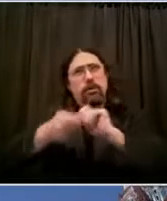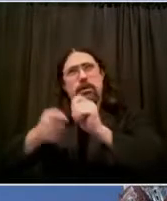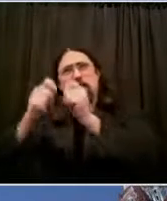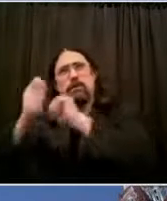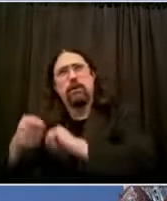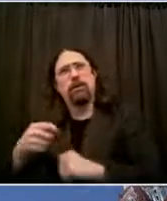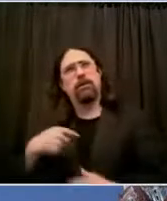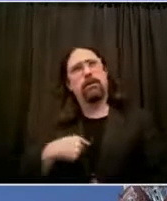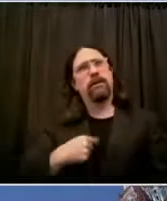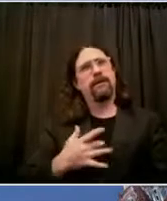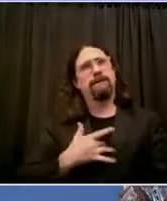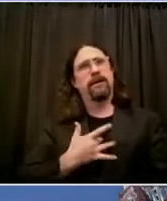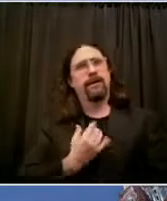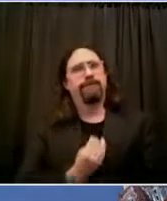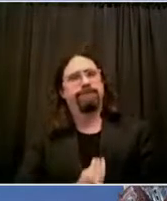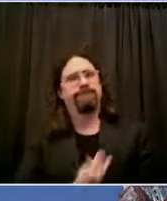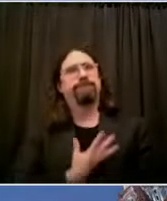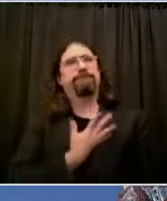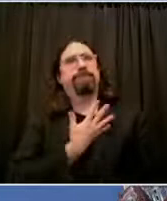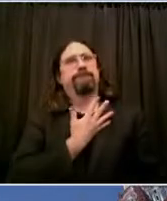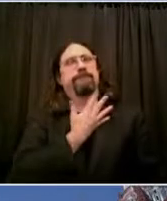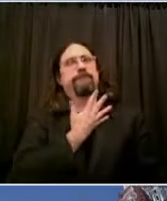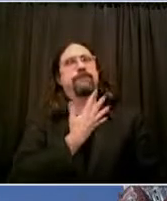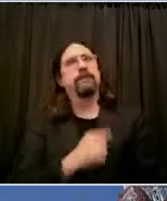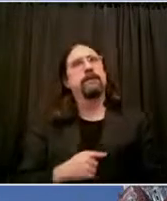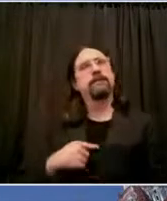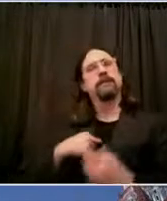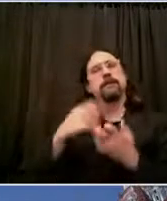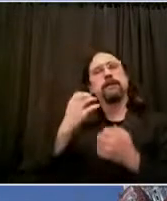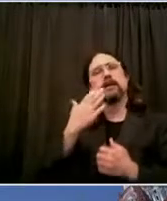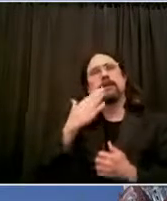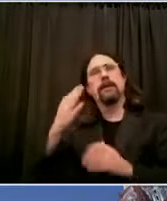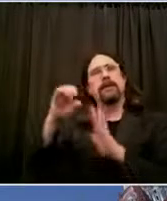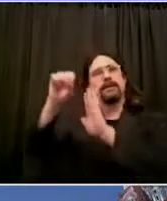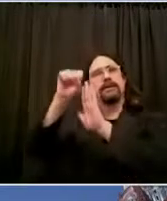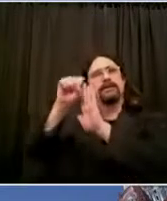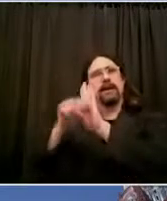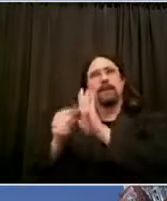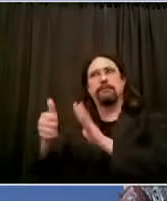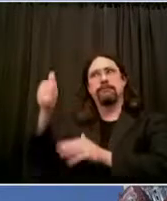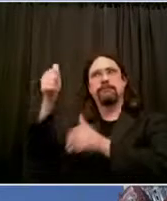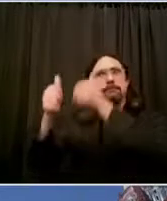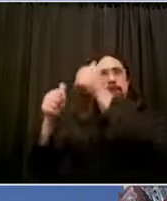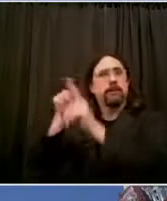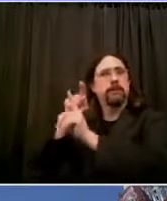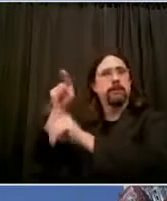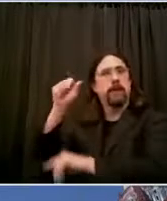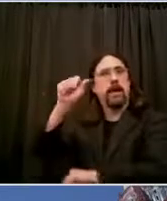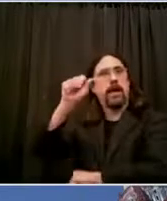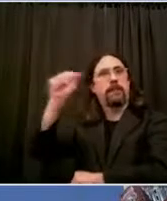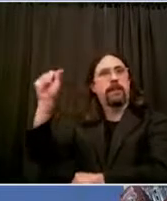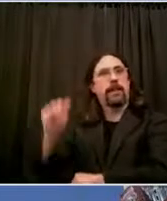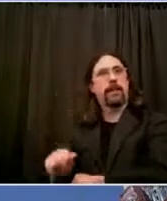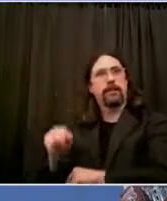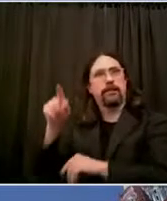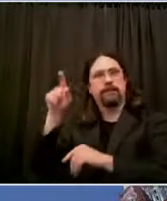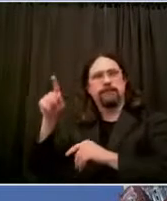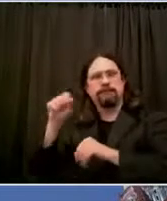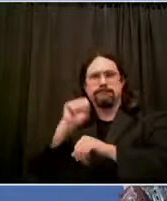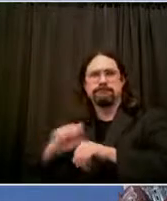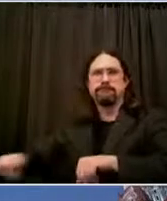The package of they reform, the reforms that they have put together in Albany are profoundly important for the future of this city, this state, this nation.